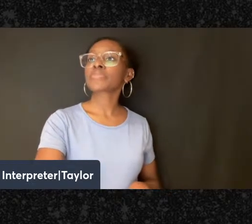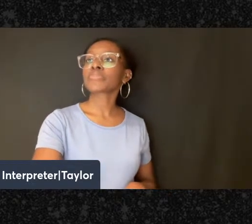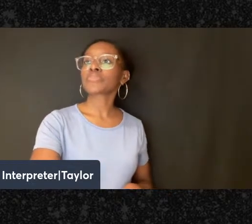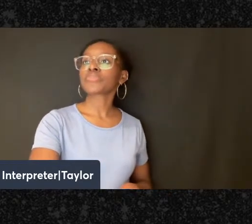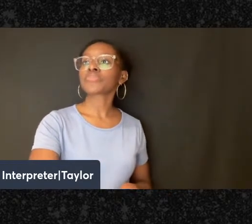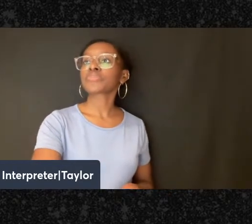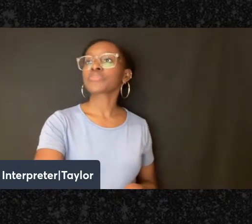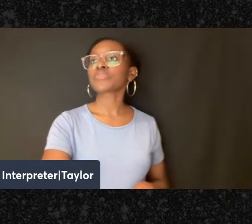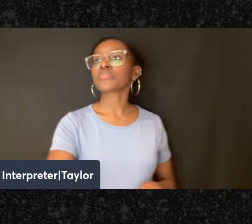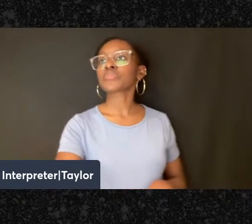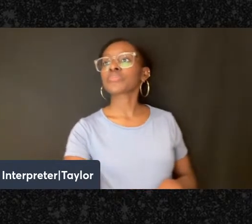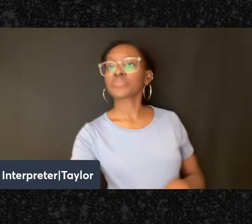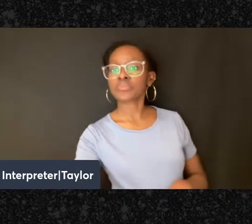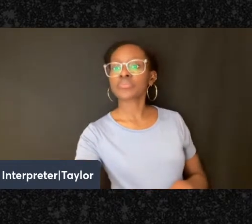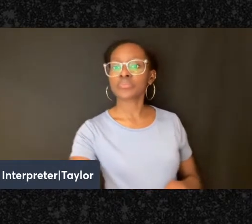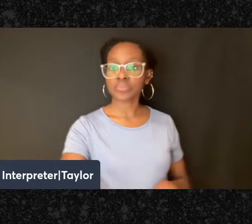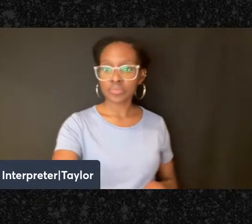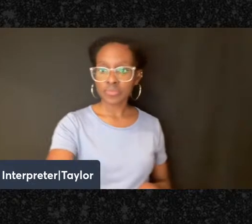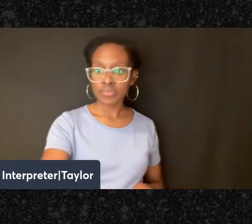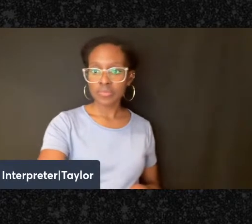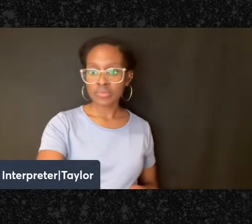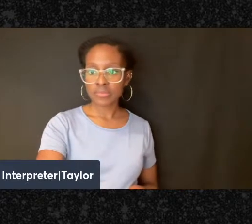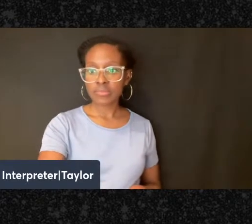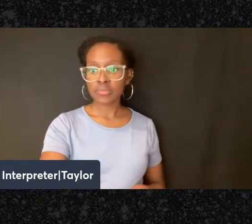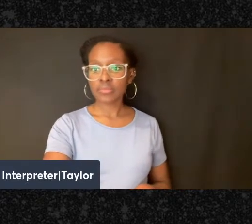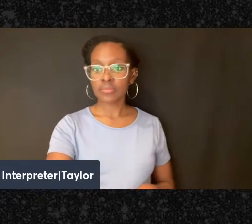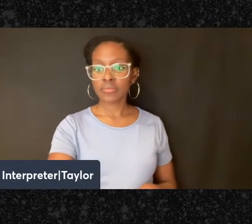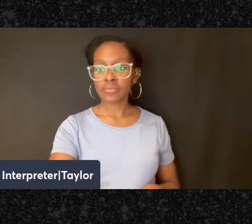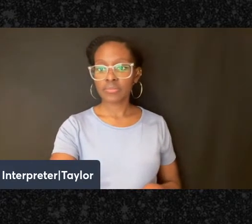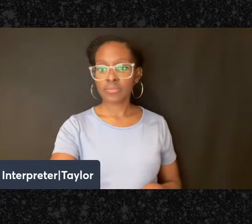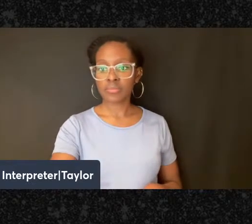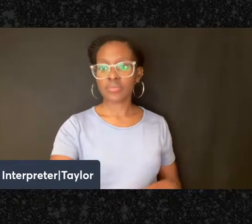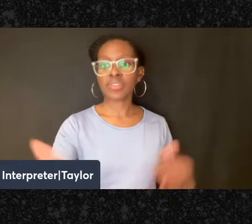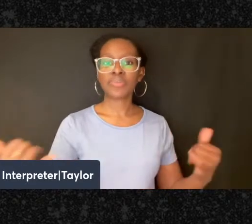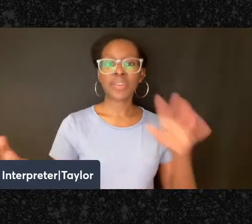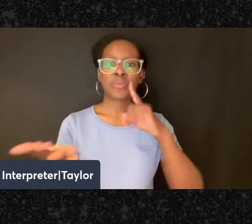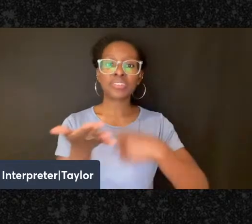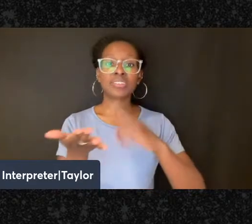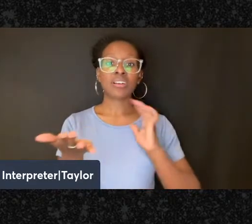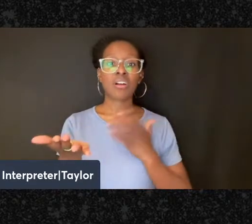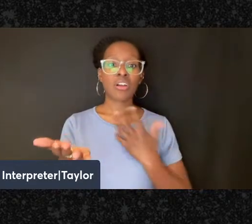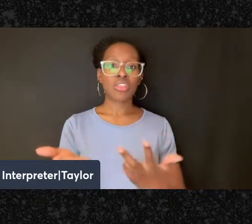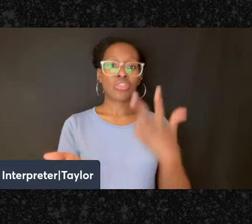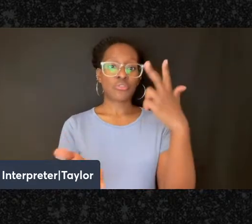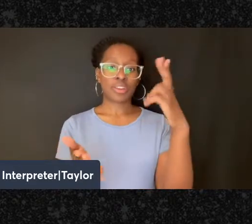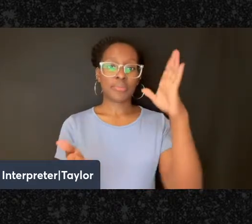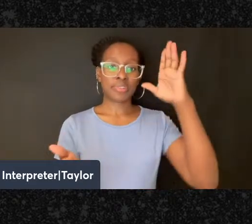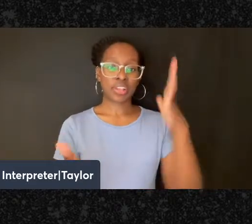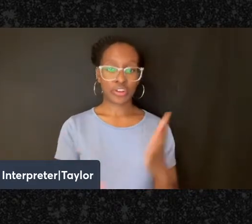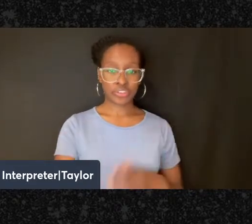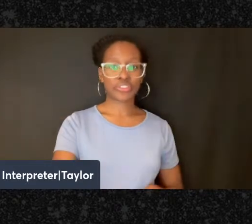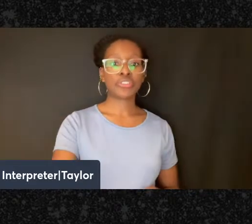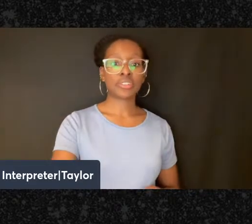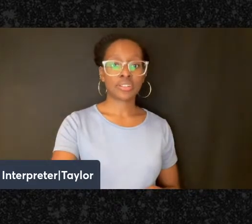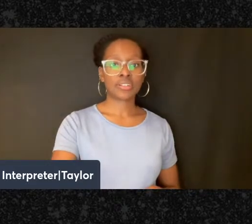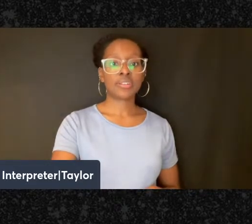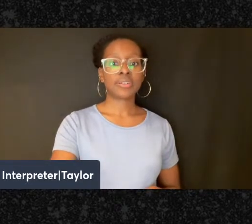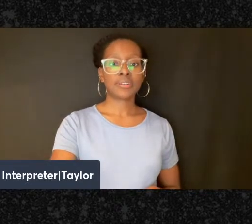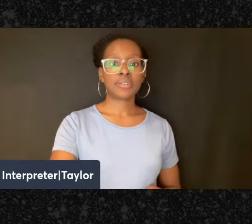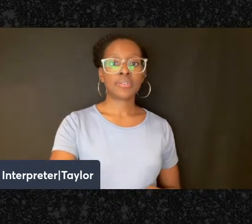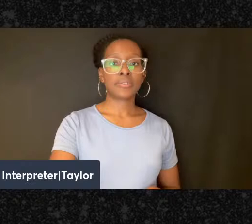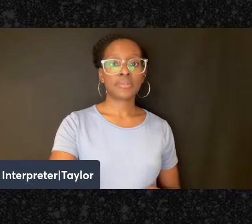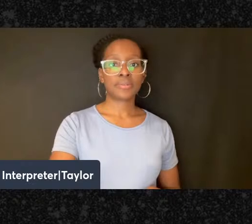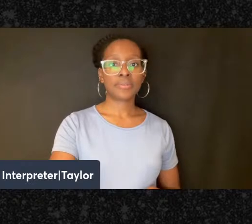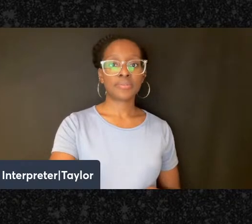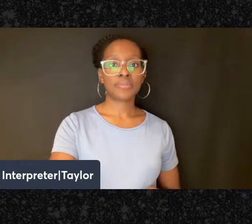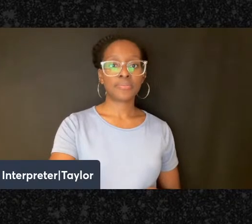to go through our three presenters, and they, sorry,